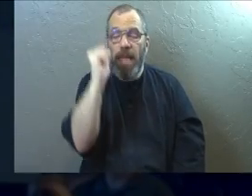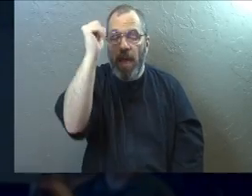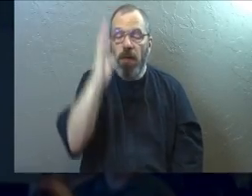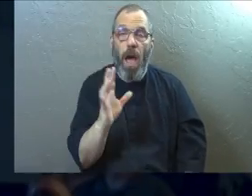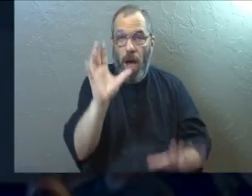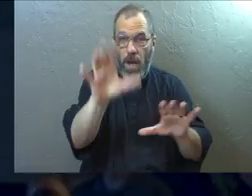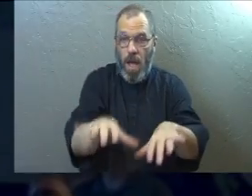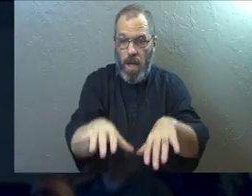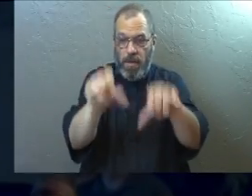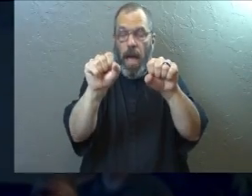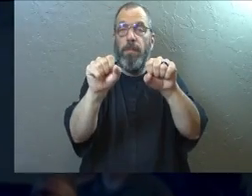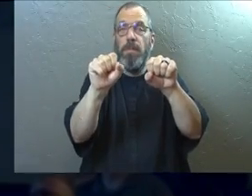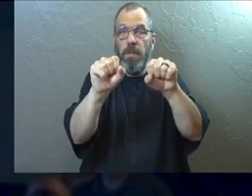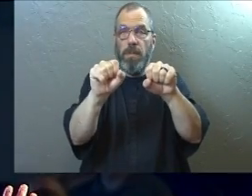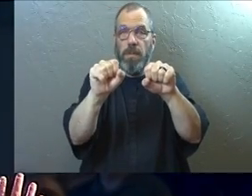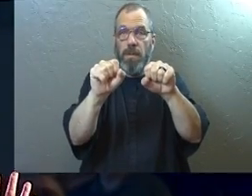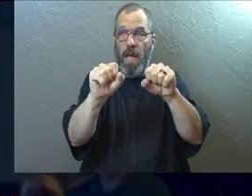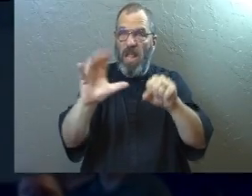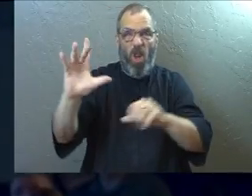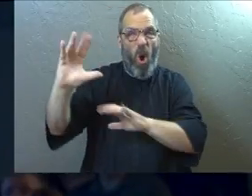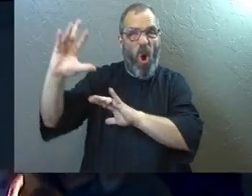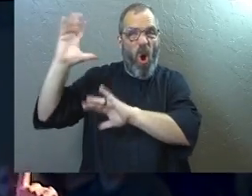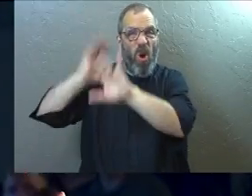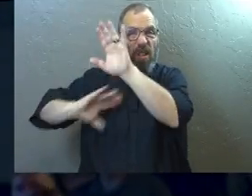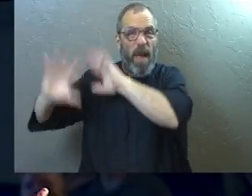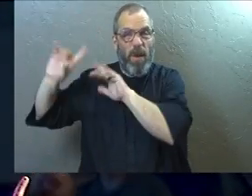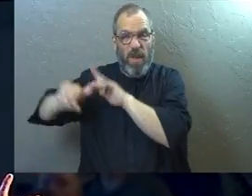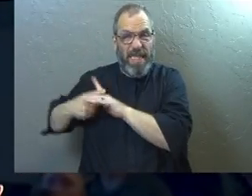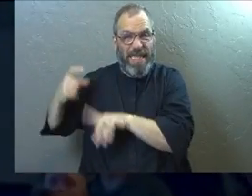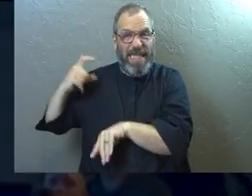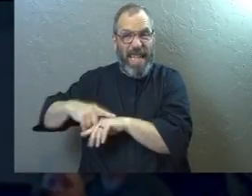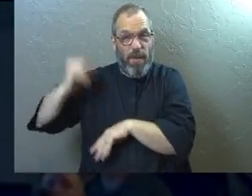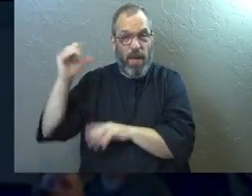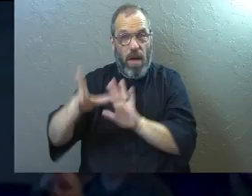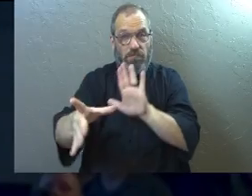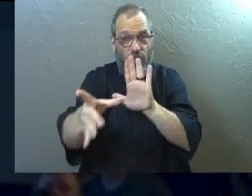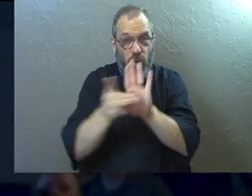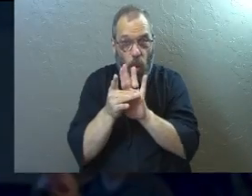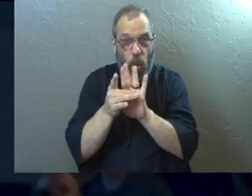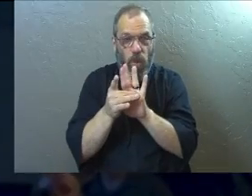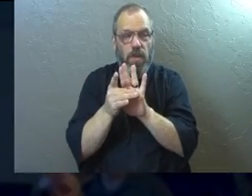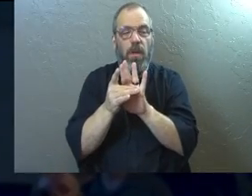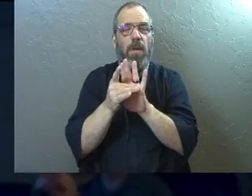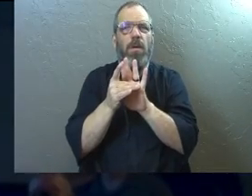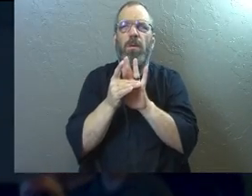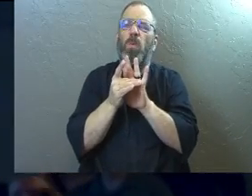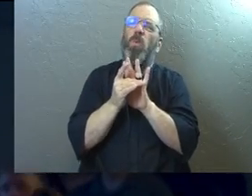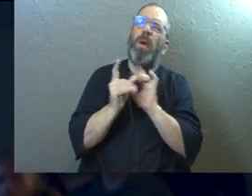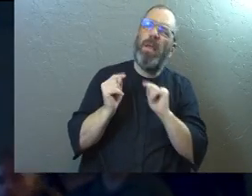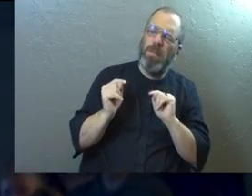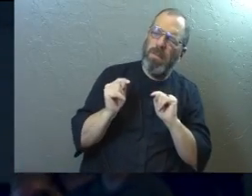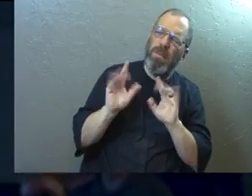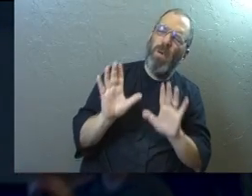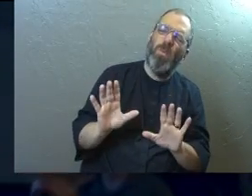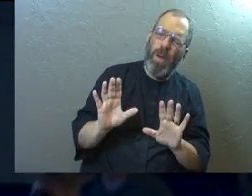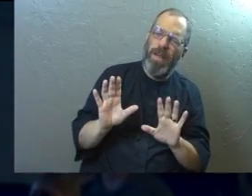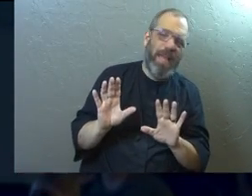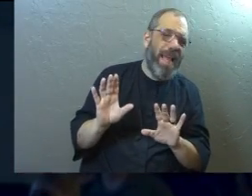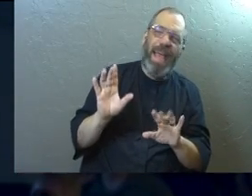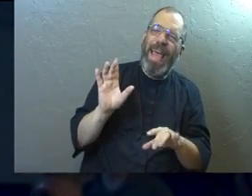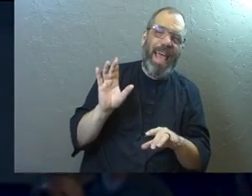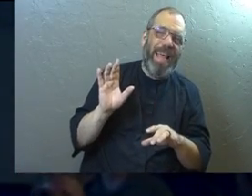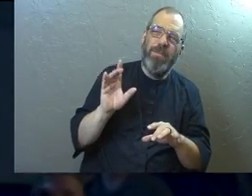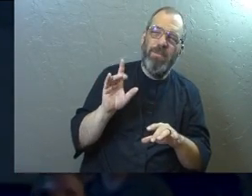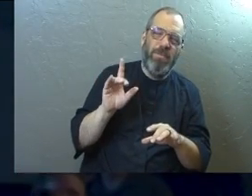that God adopted us at the beginning of time, at the beginning of time, that's when God chose us. It starts to bring some questions up in us. And you can't